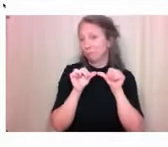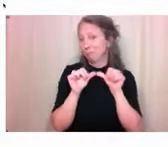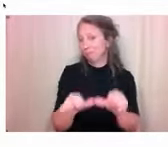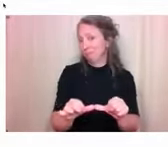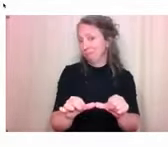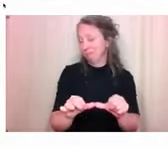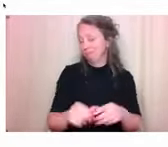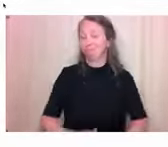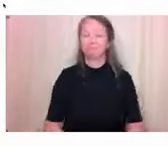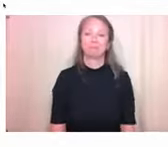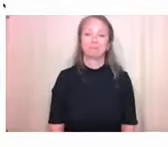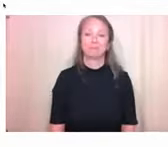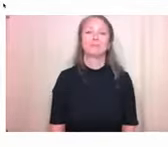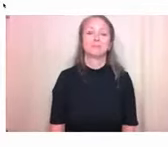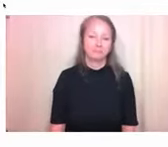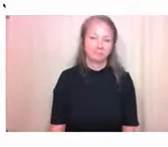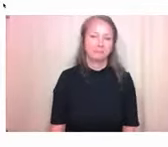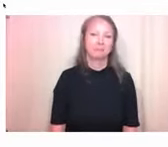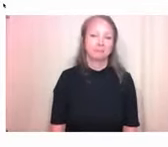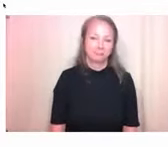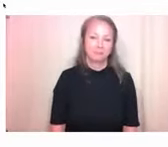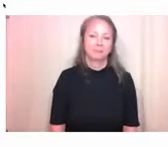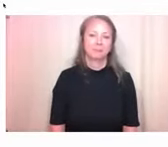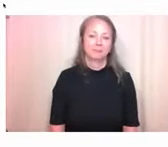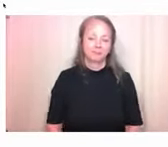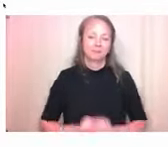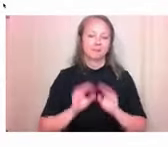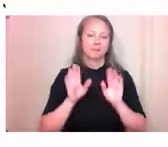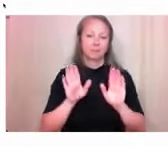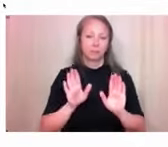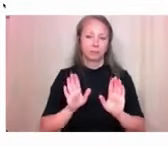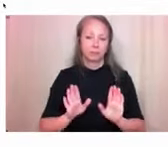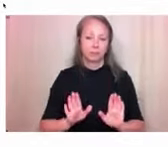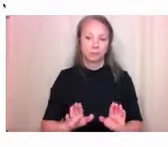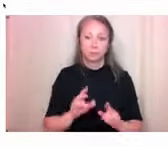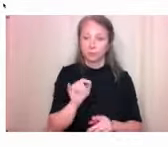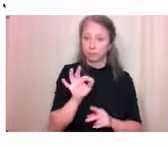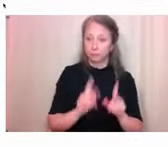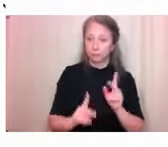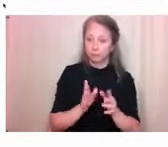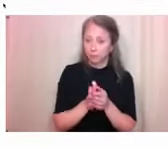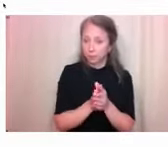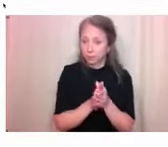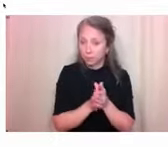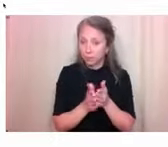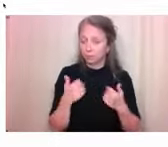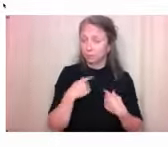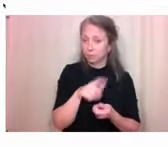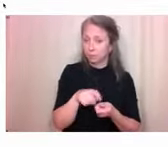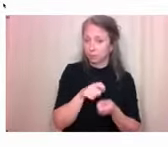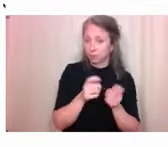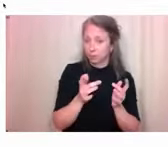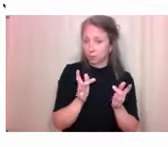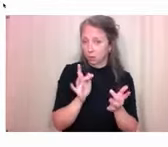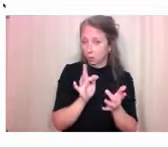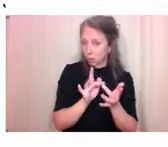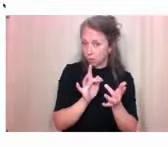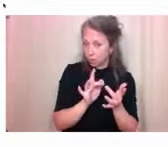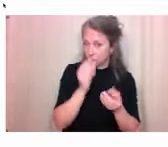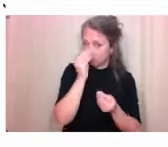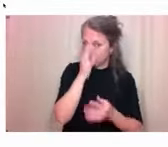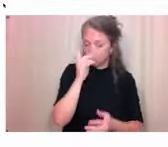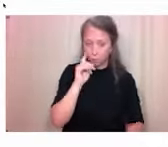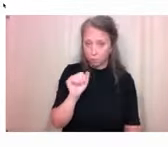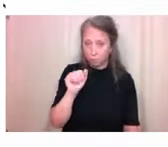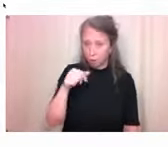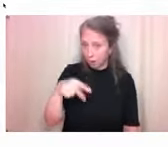Excellent. So if people are interested, they should just, is there a specific contact information for the app that they should contact? If they have